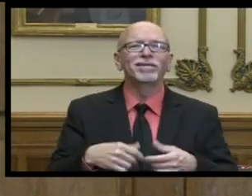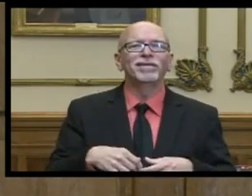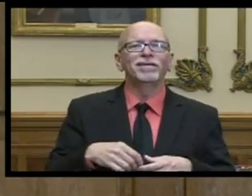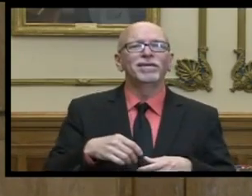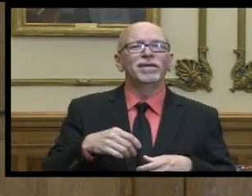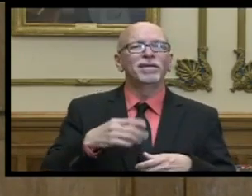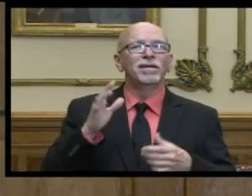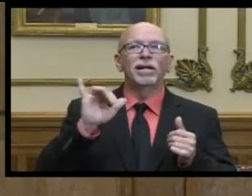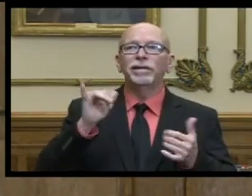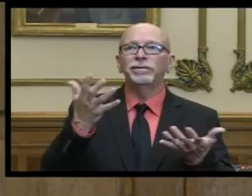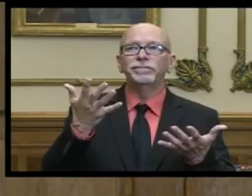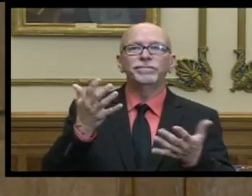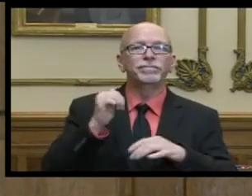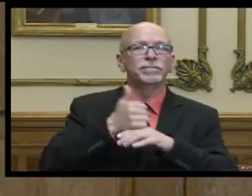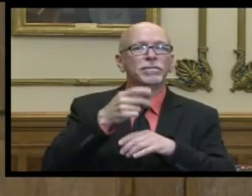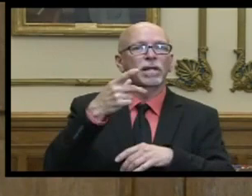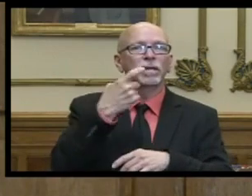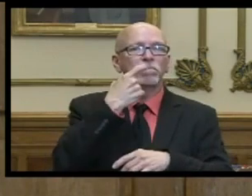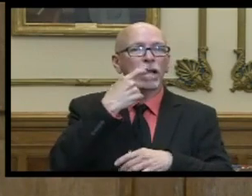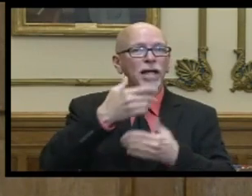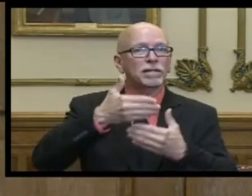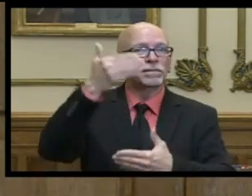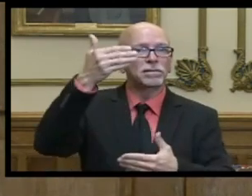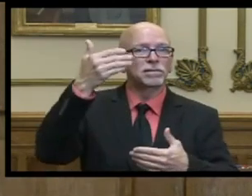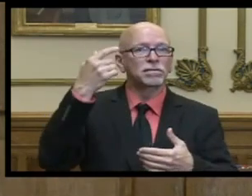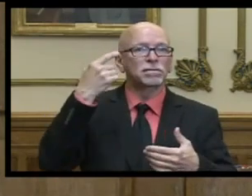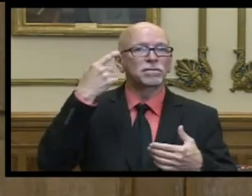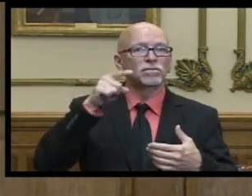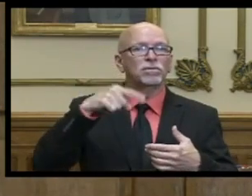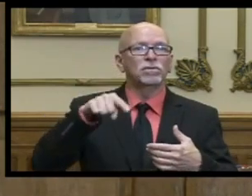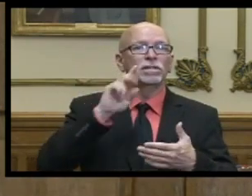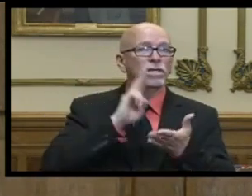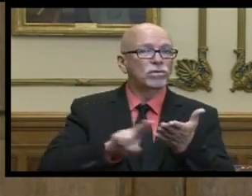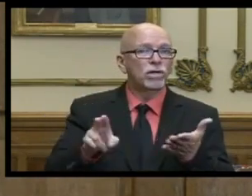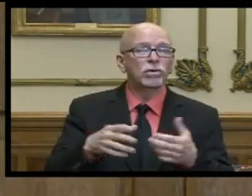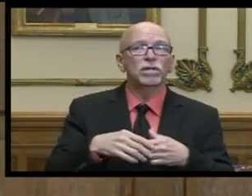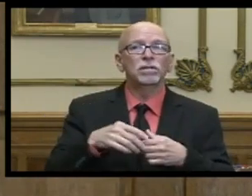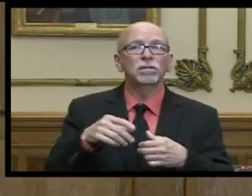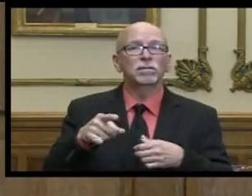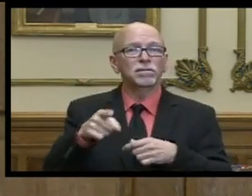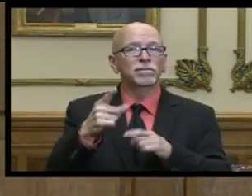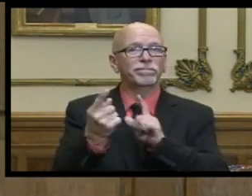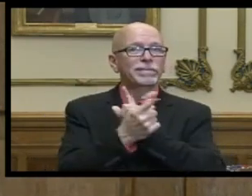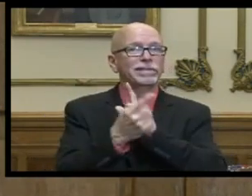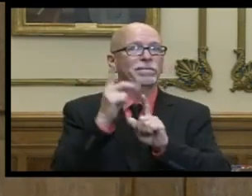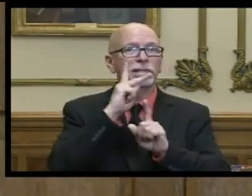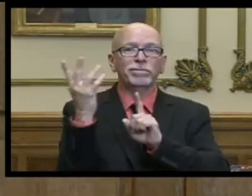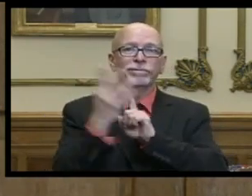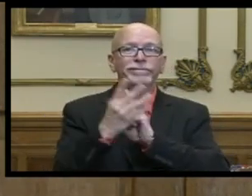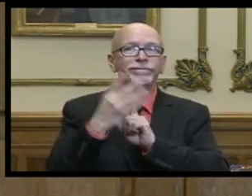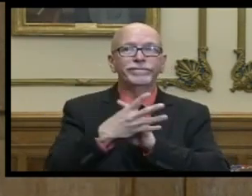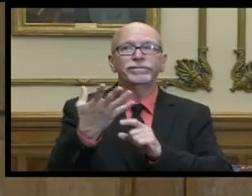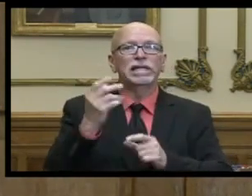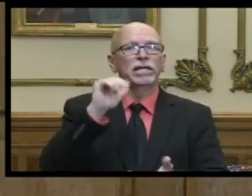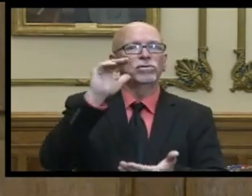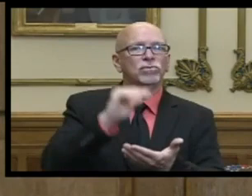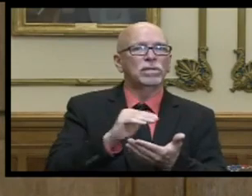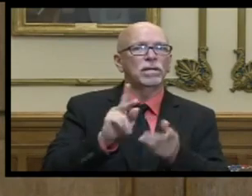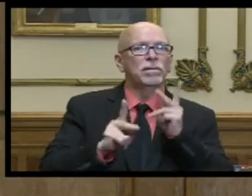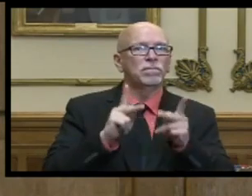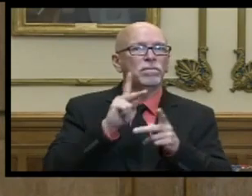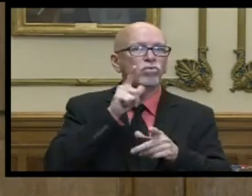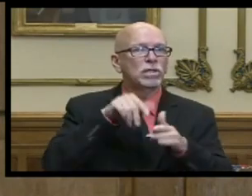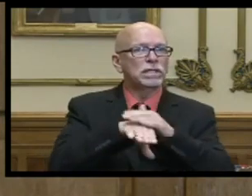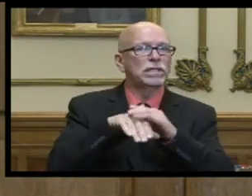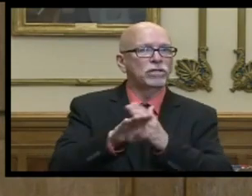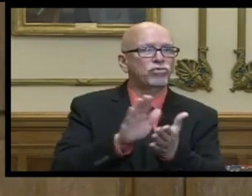things like putting up plexiglass barriers for the secretaries that are meeting the public and decreasing the number of individuals that were